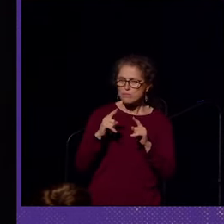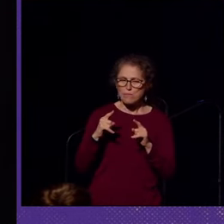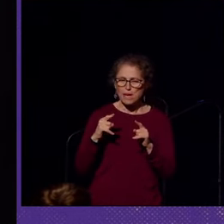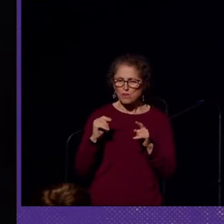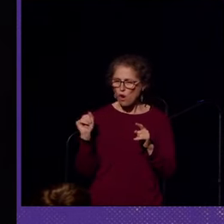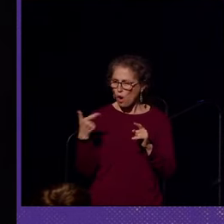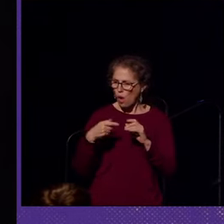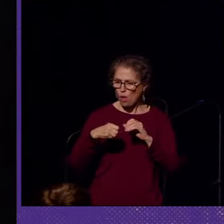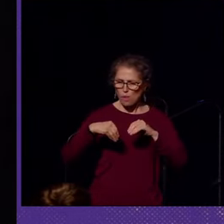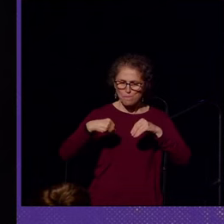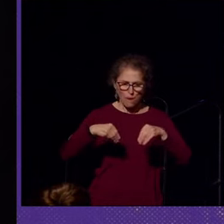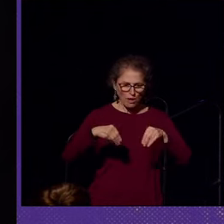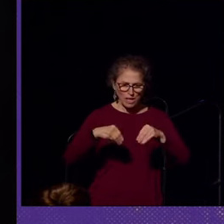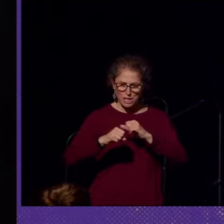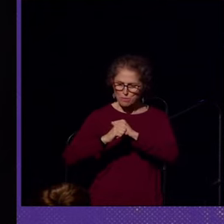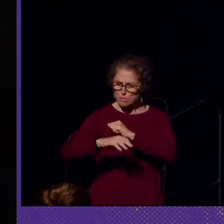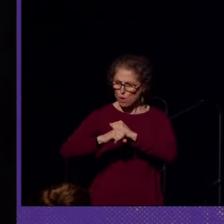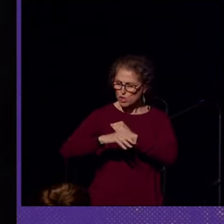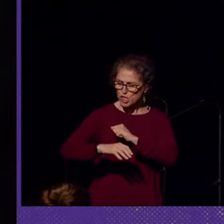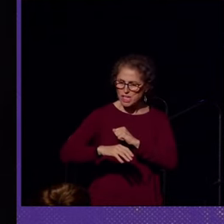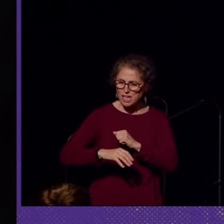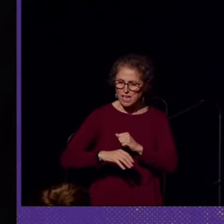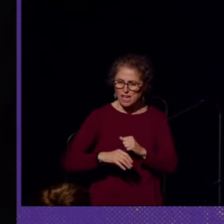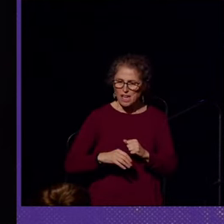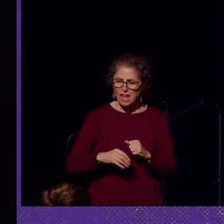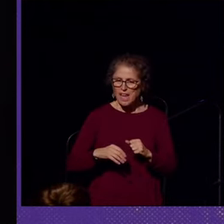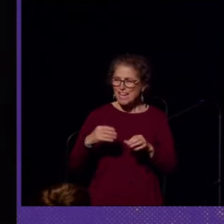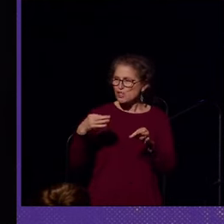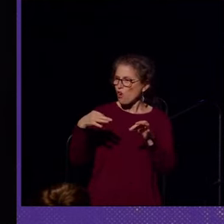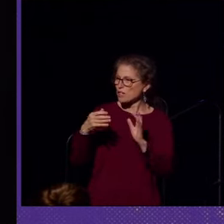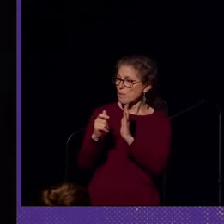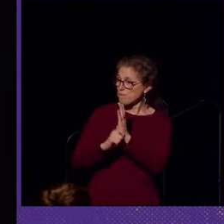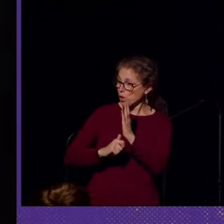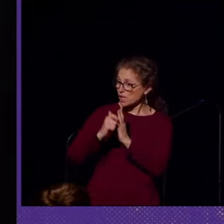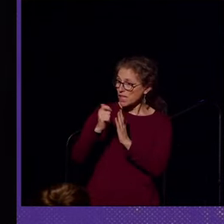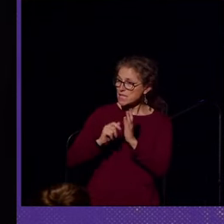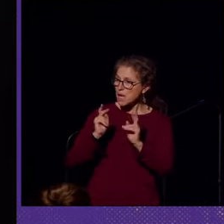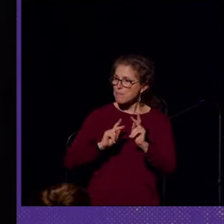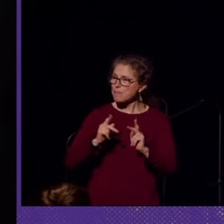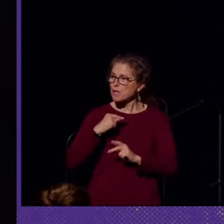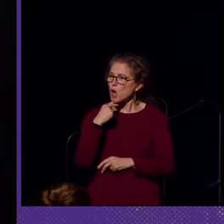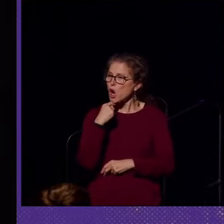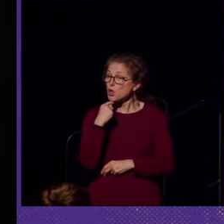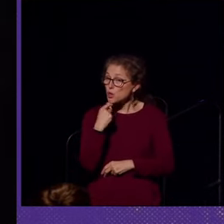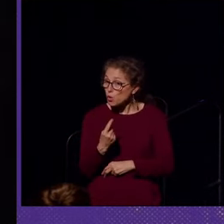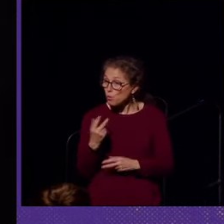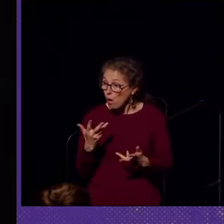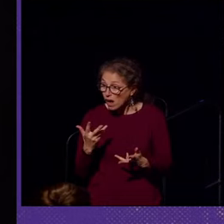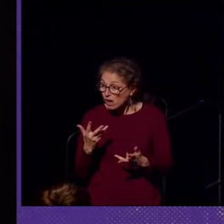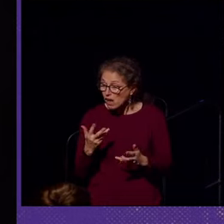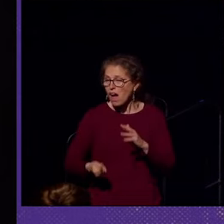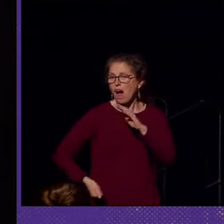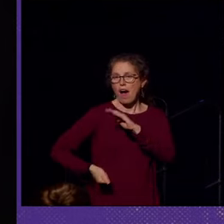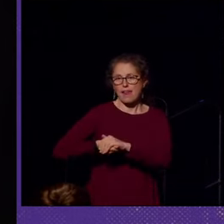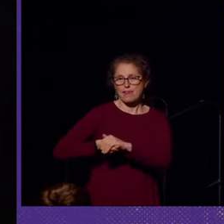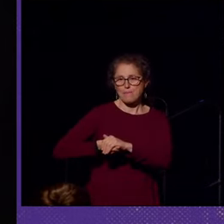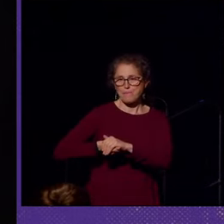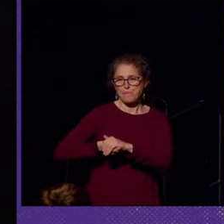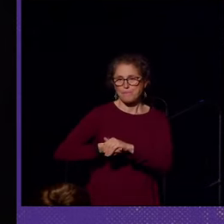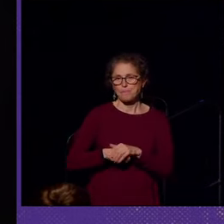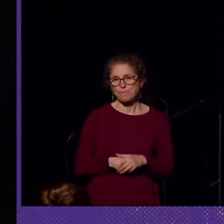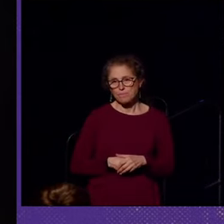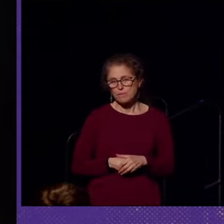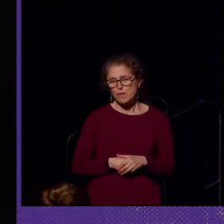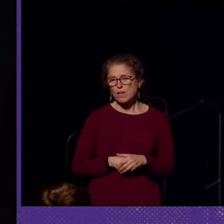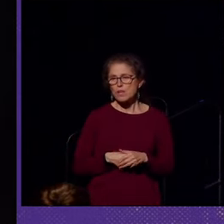marketing promotions and instruction booklets that people are told to hide them. So what happens